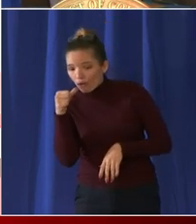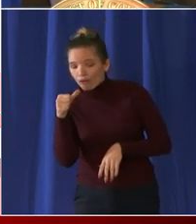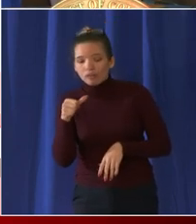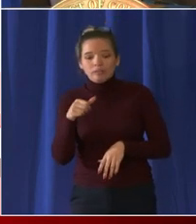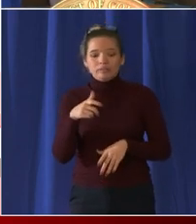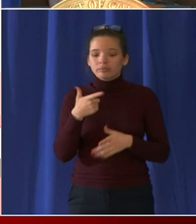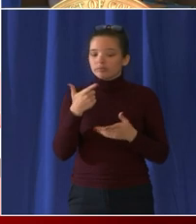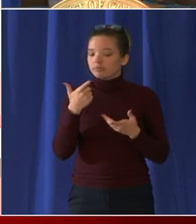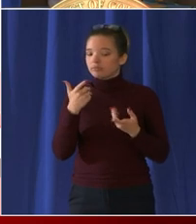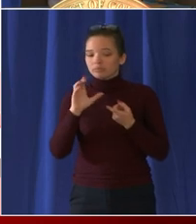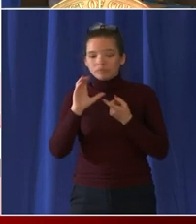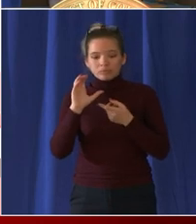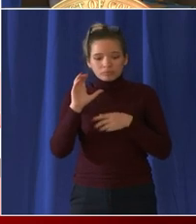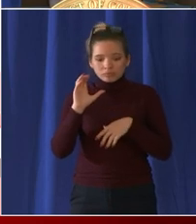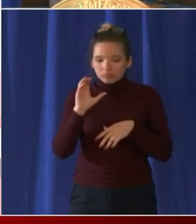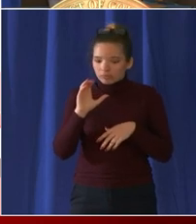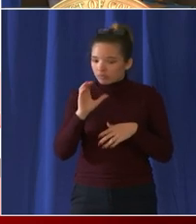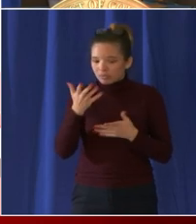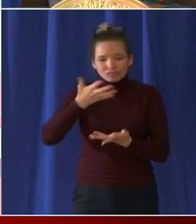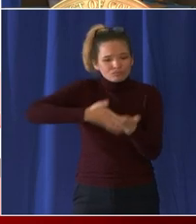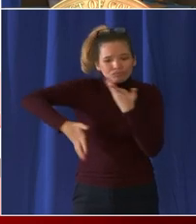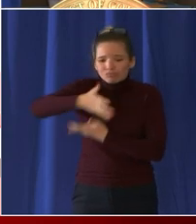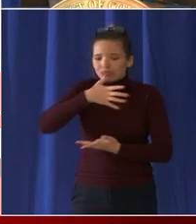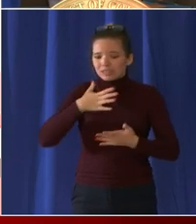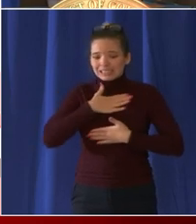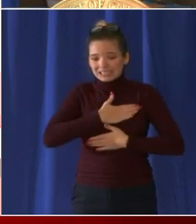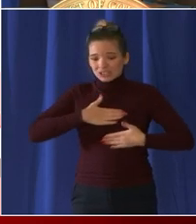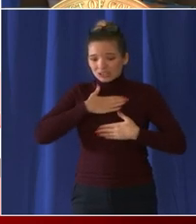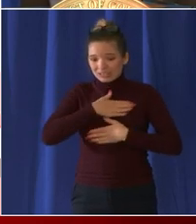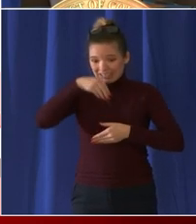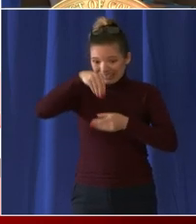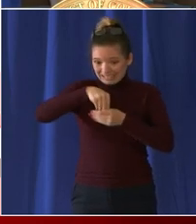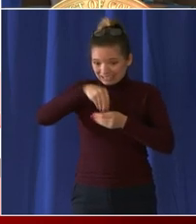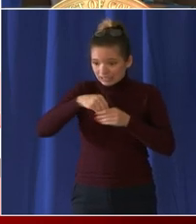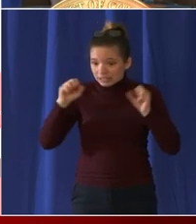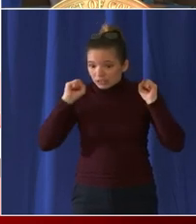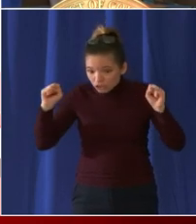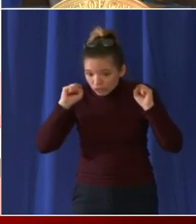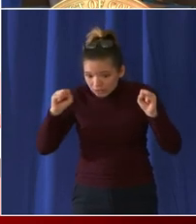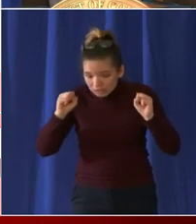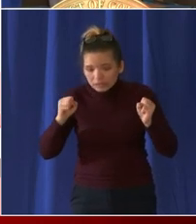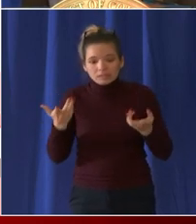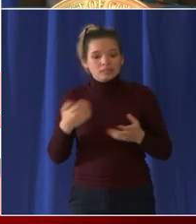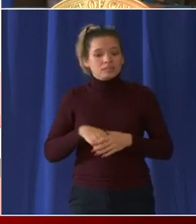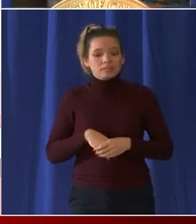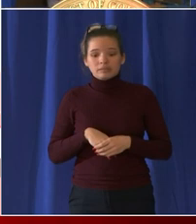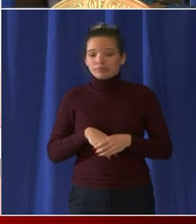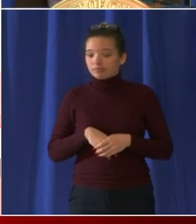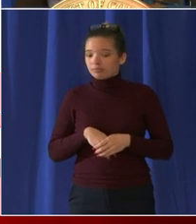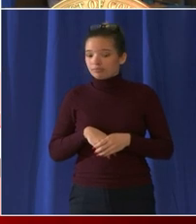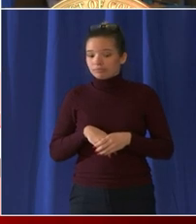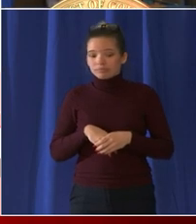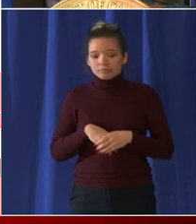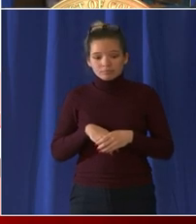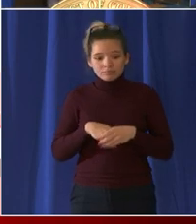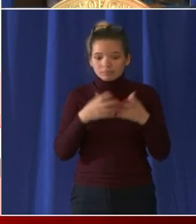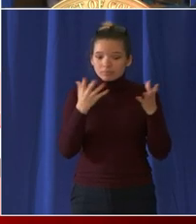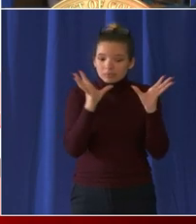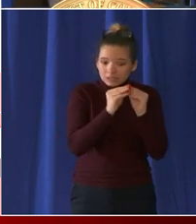facilities indoor exercise and recreational uh establishments and indoor meeting